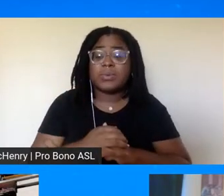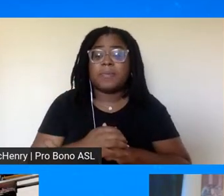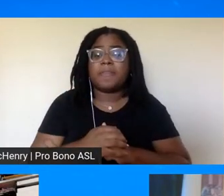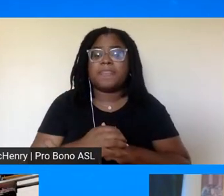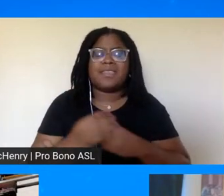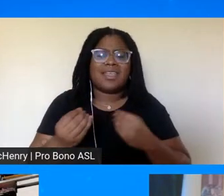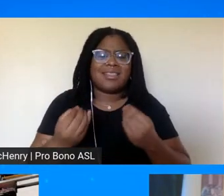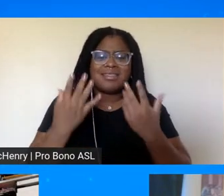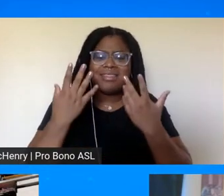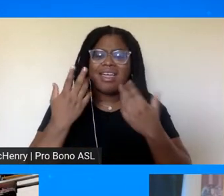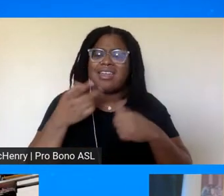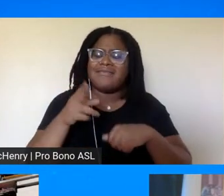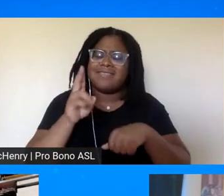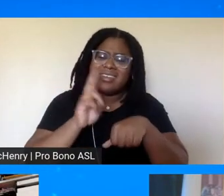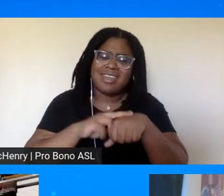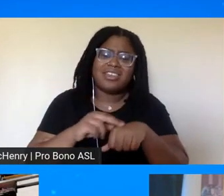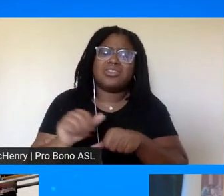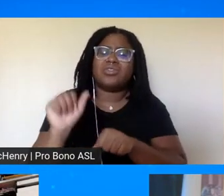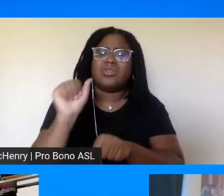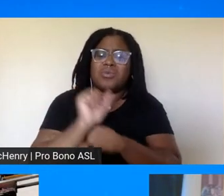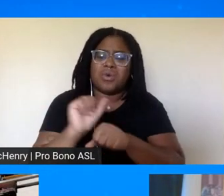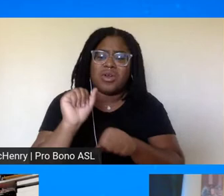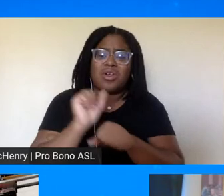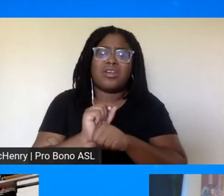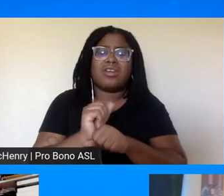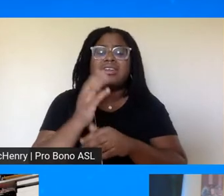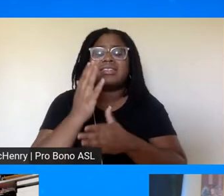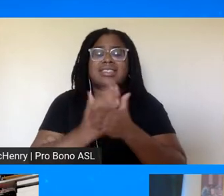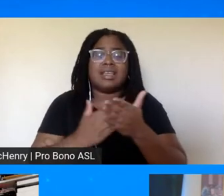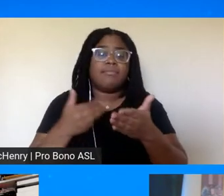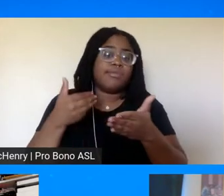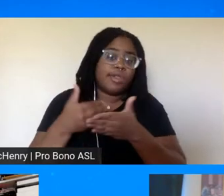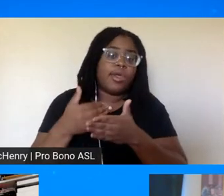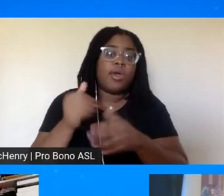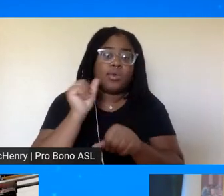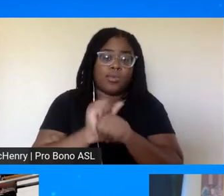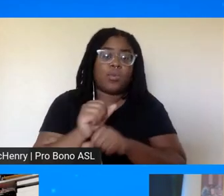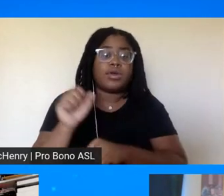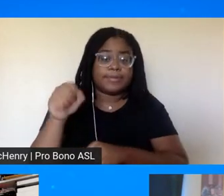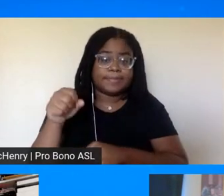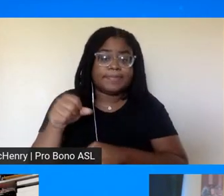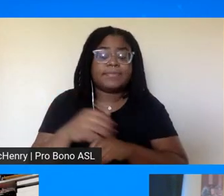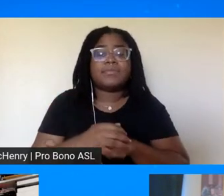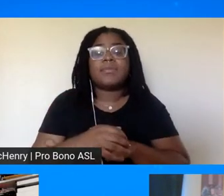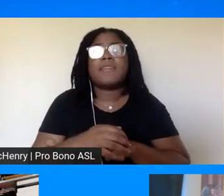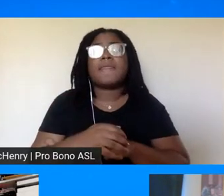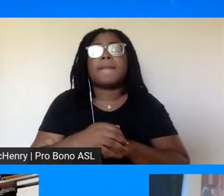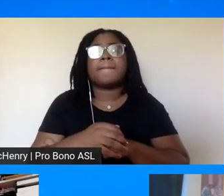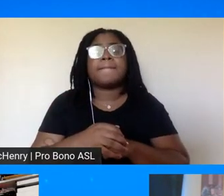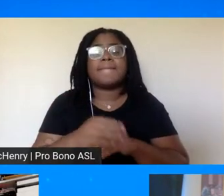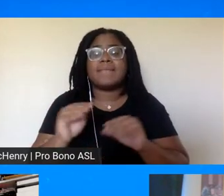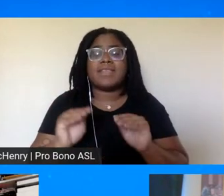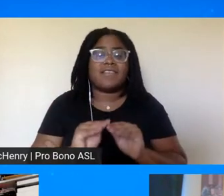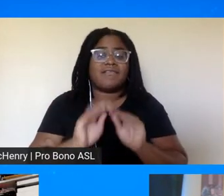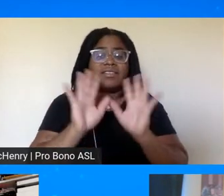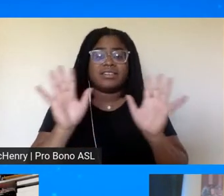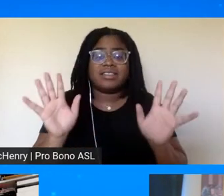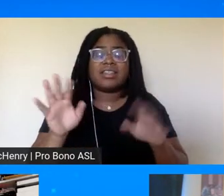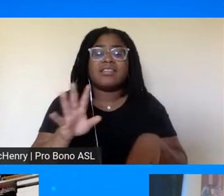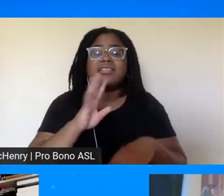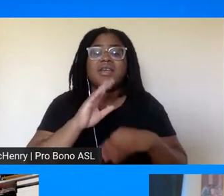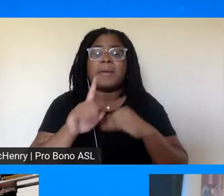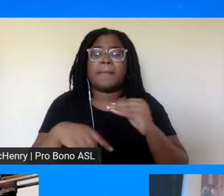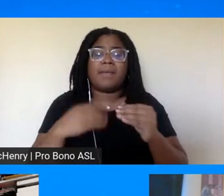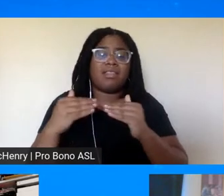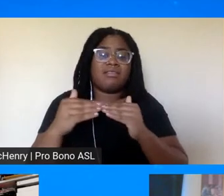but a lot of the national labor did not some of the local labor unions did um and obviously i i had to talk about the faith communities